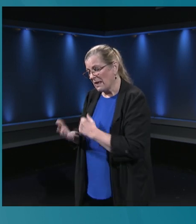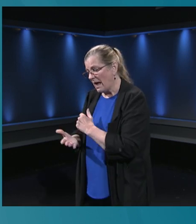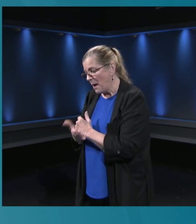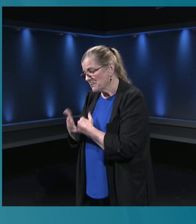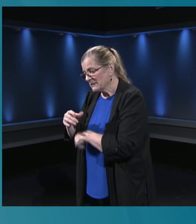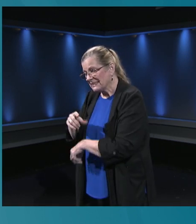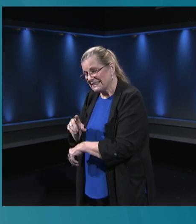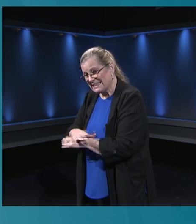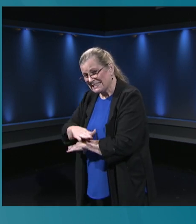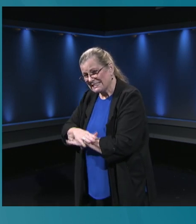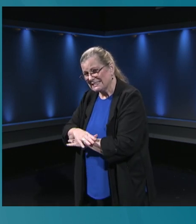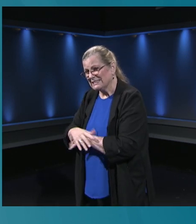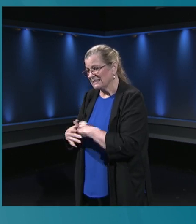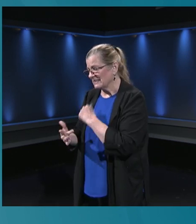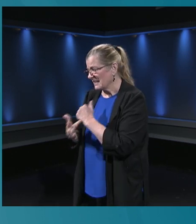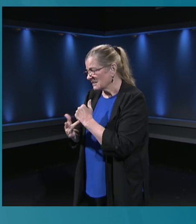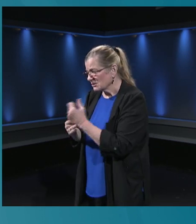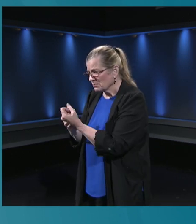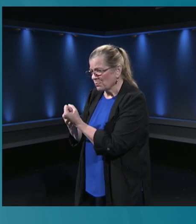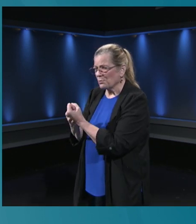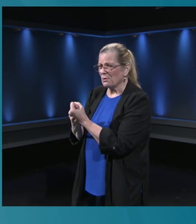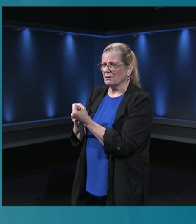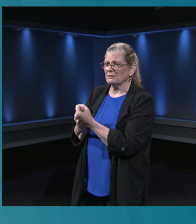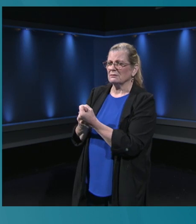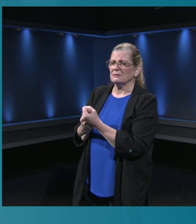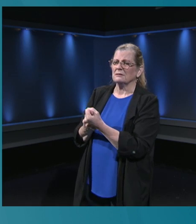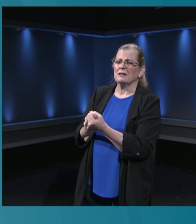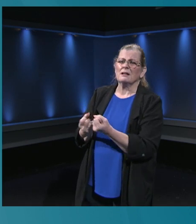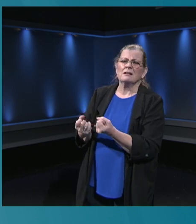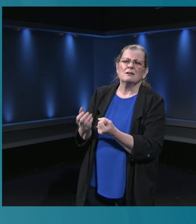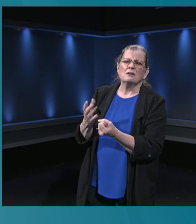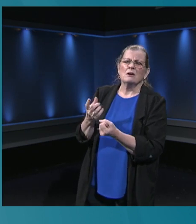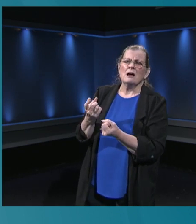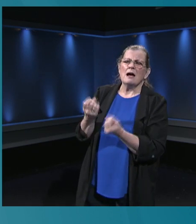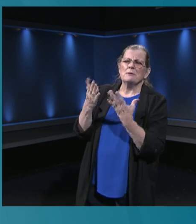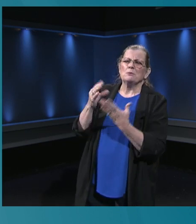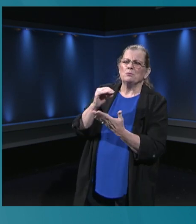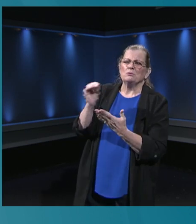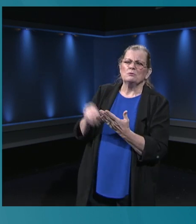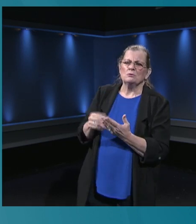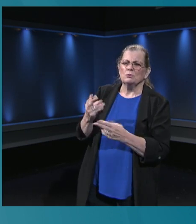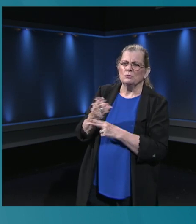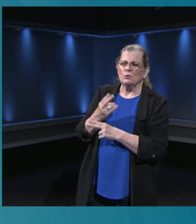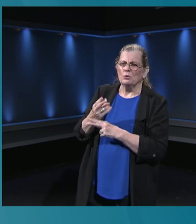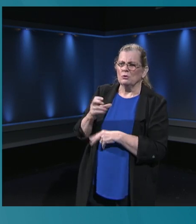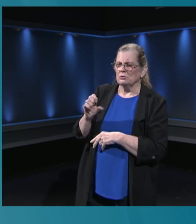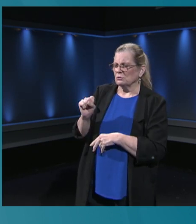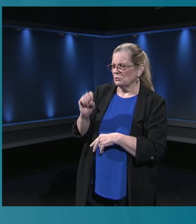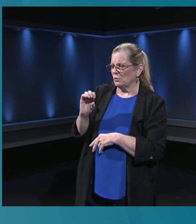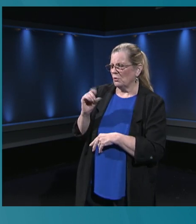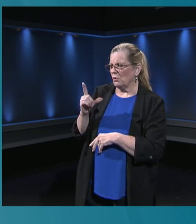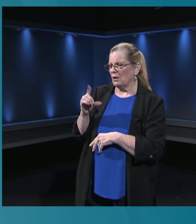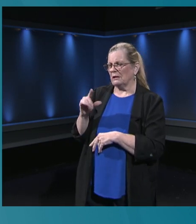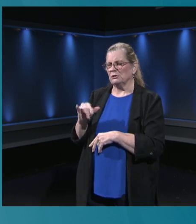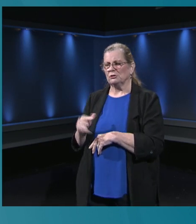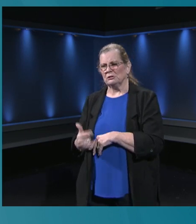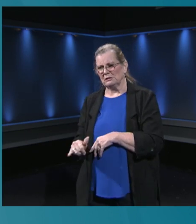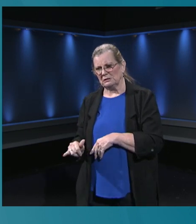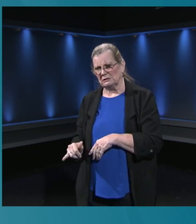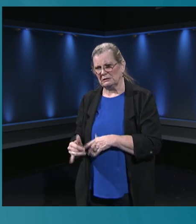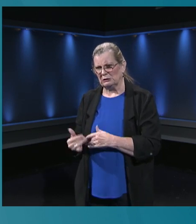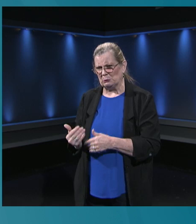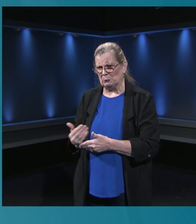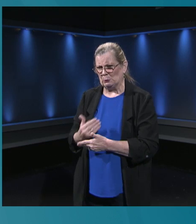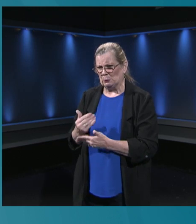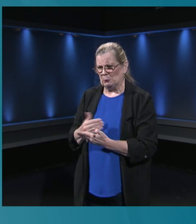support help staff are using Schoology? And there's some concerns. Well, gosh, you're using a new program in this new virtual